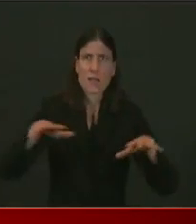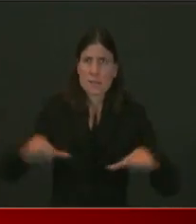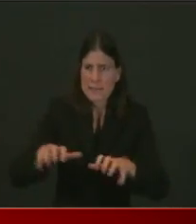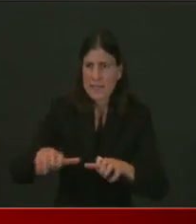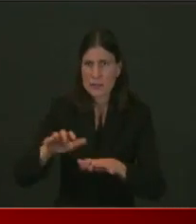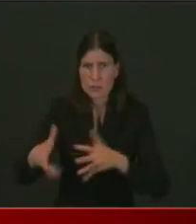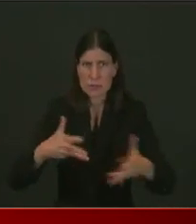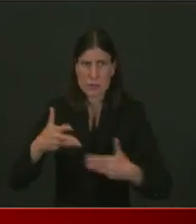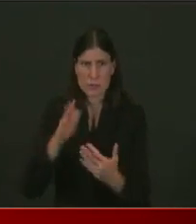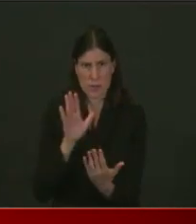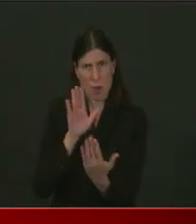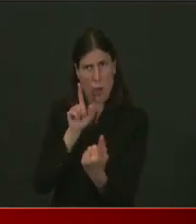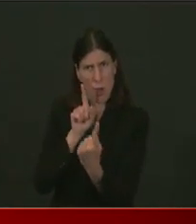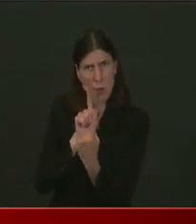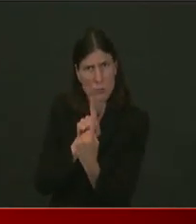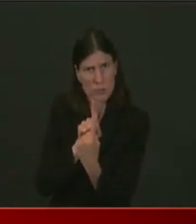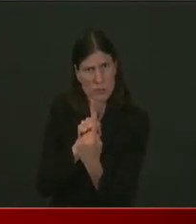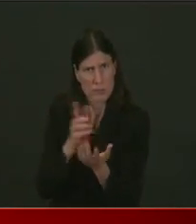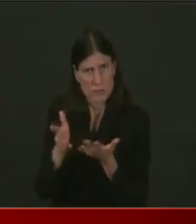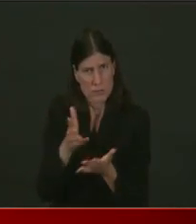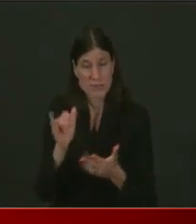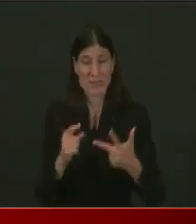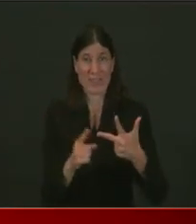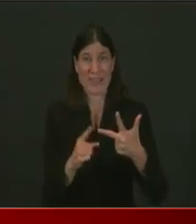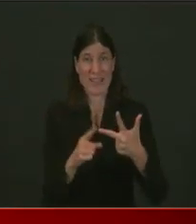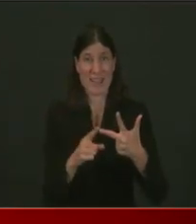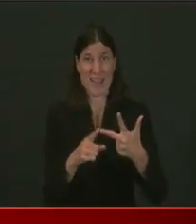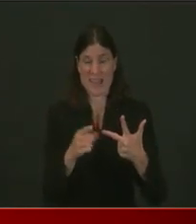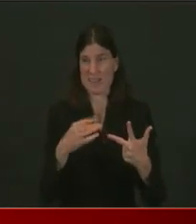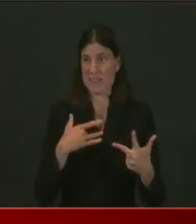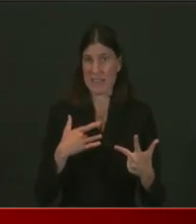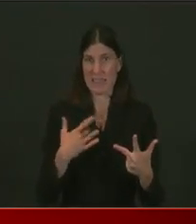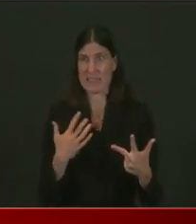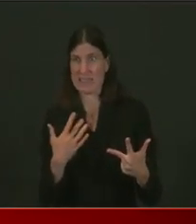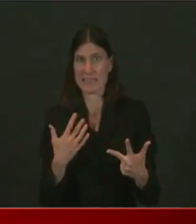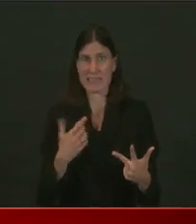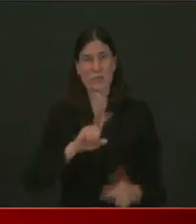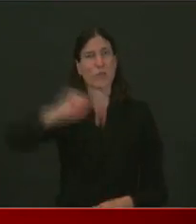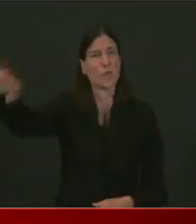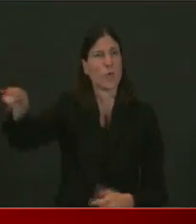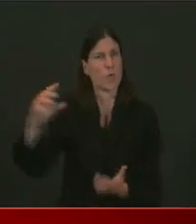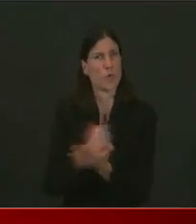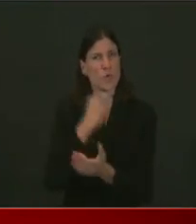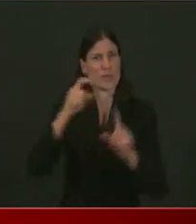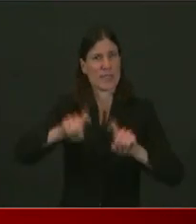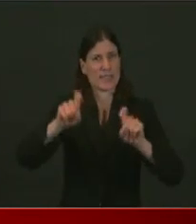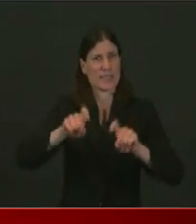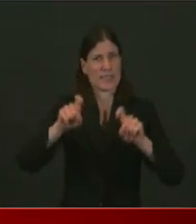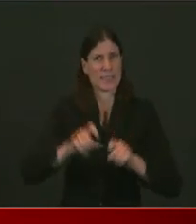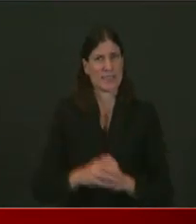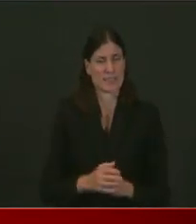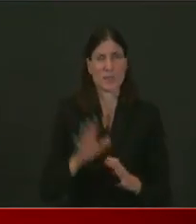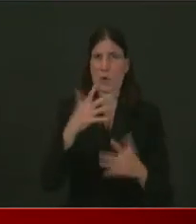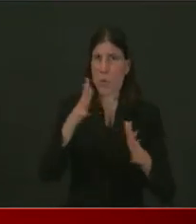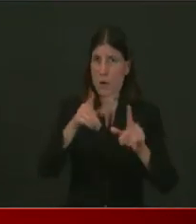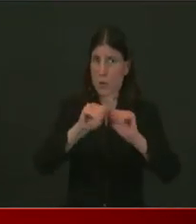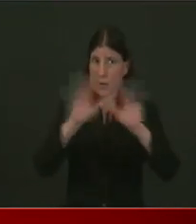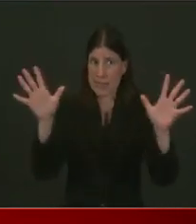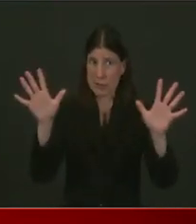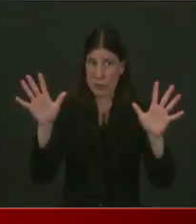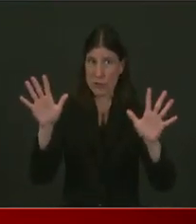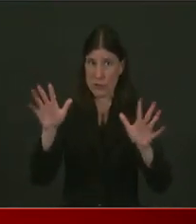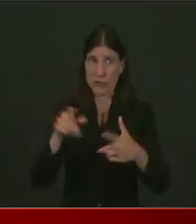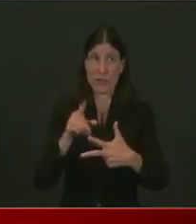even if you don't feel sick. I know there's some confusion about this, so I'll try to clarify it. If you are in one of those industries